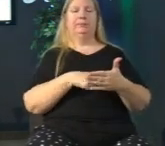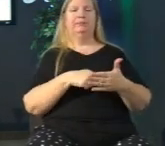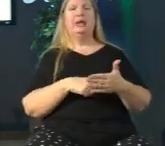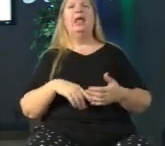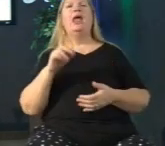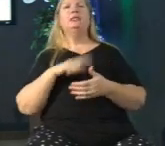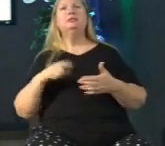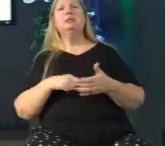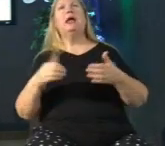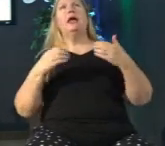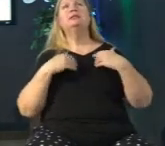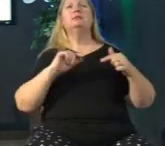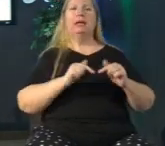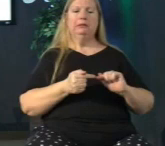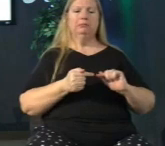come pain